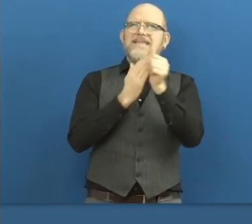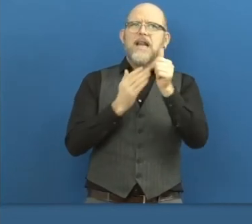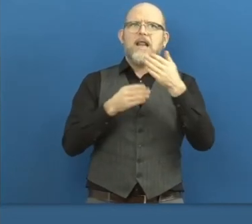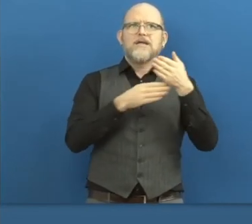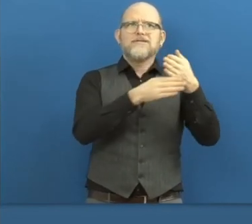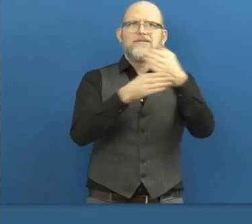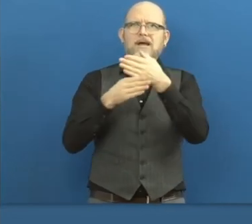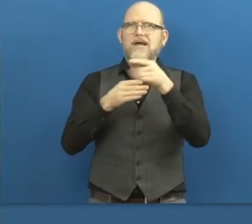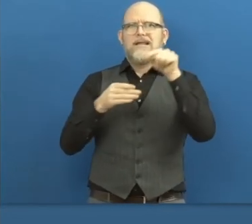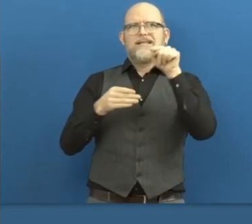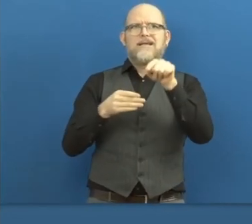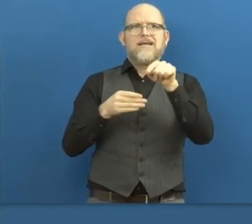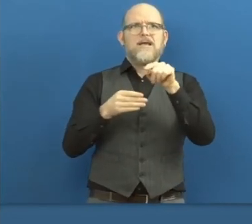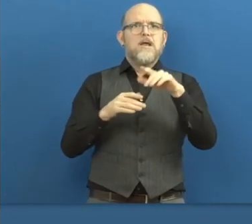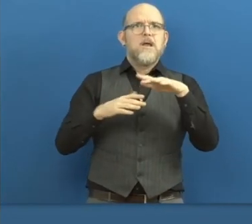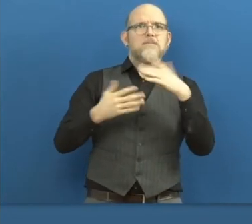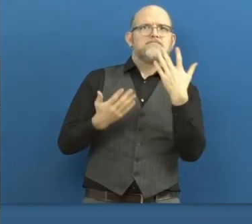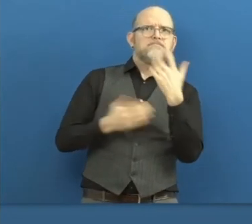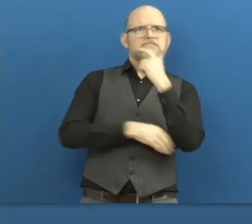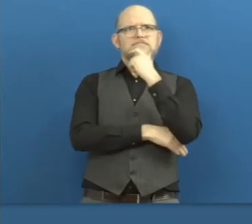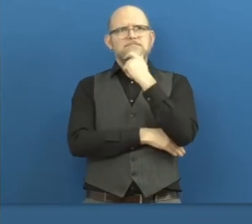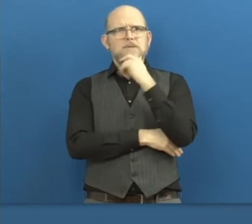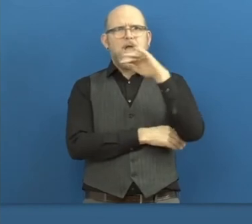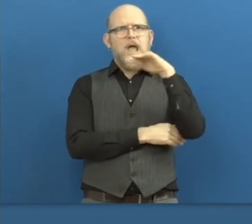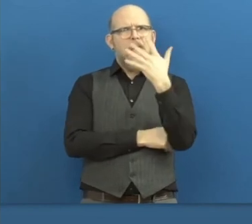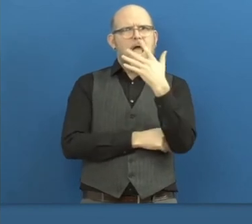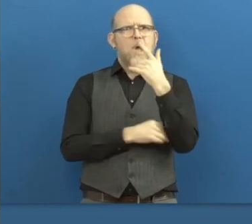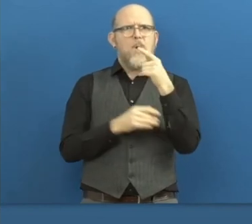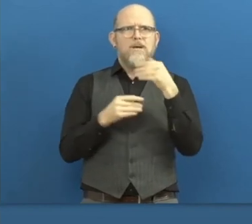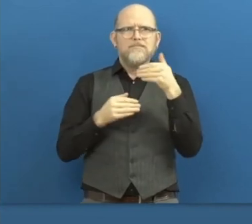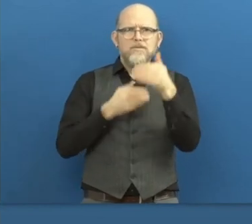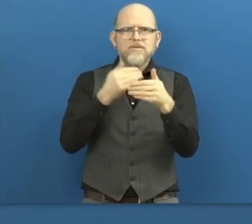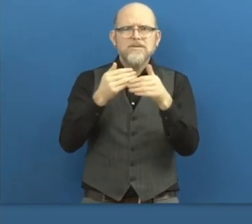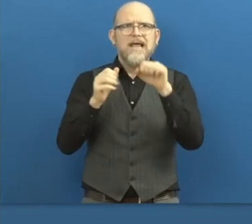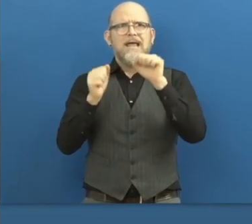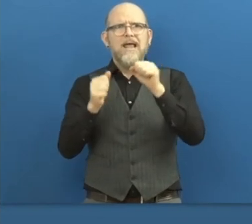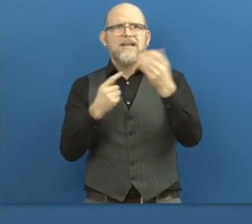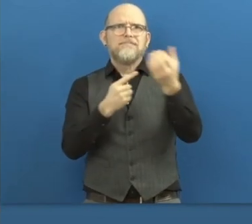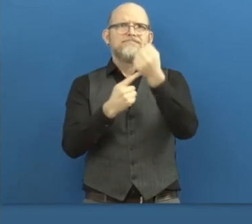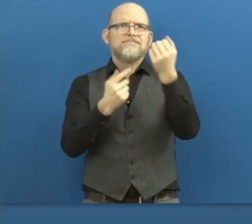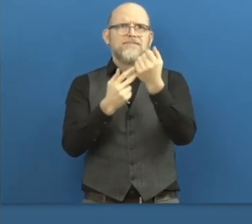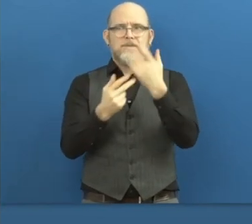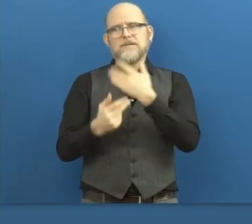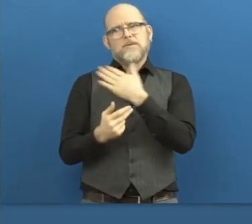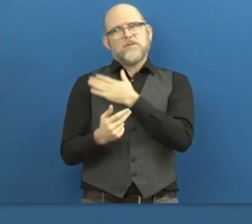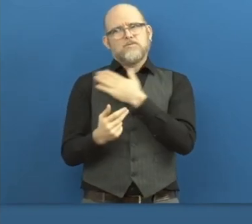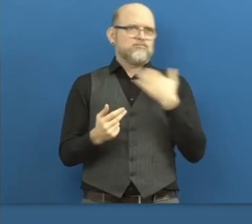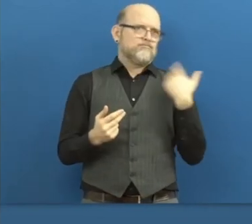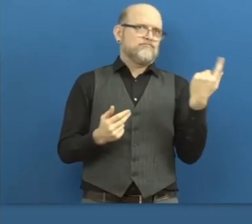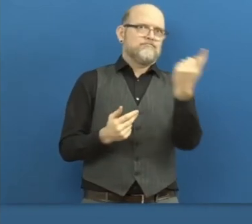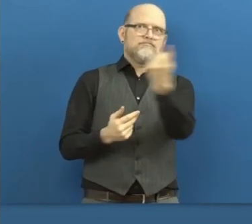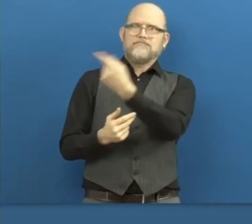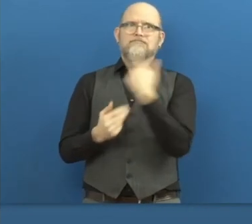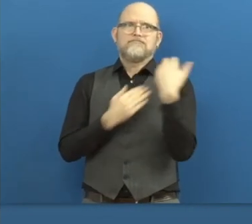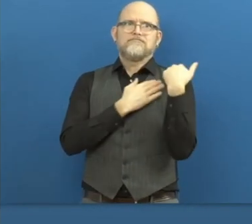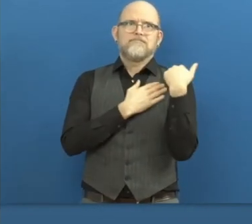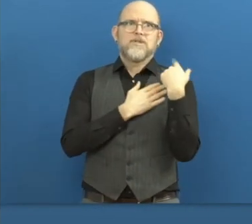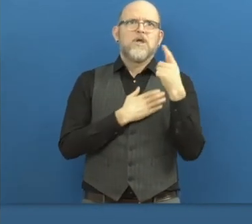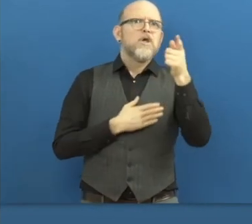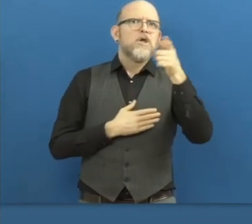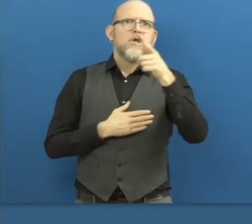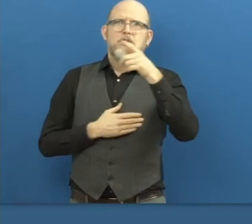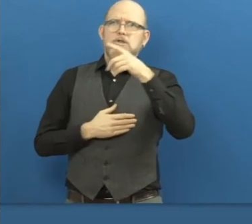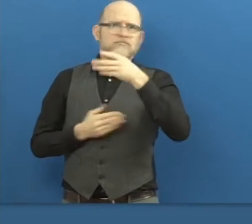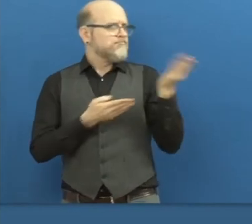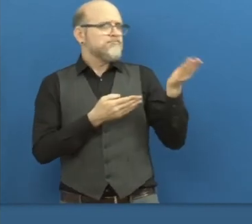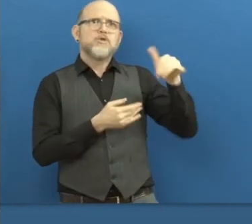our impact. Sounds good. John? Well, I'm glad Gabriel went first, because